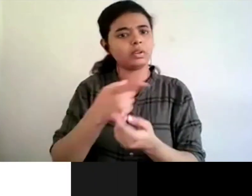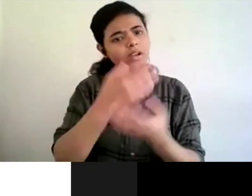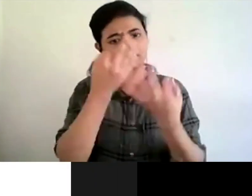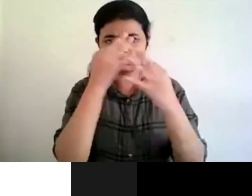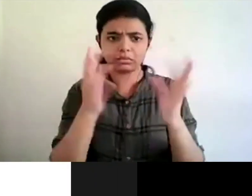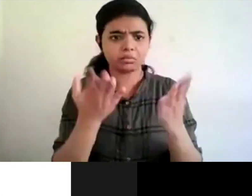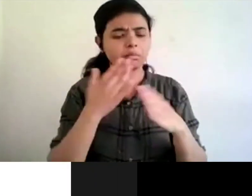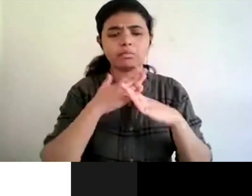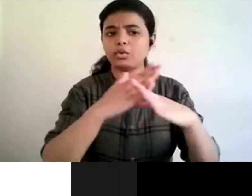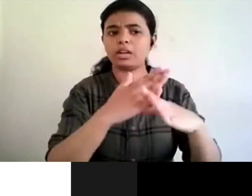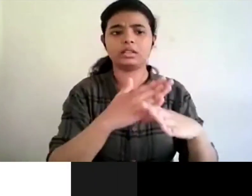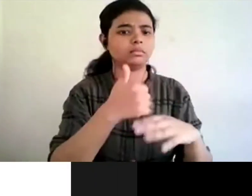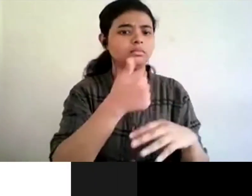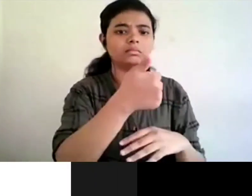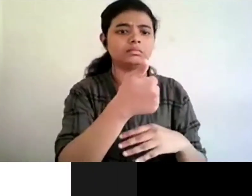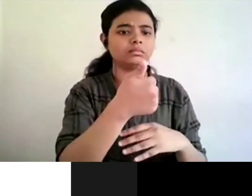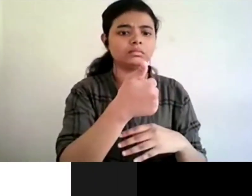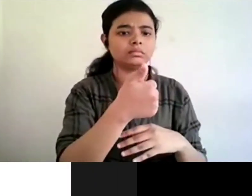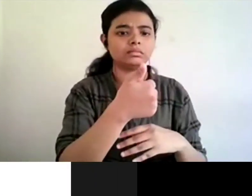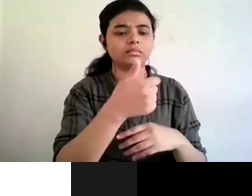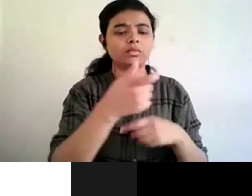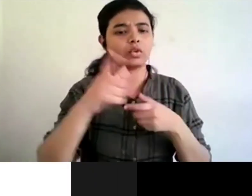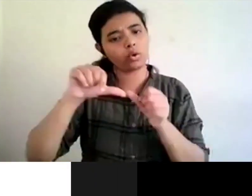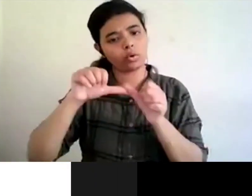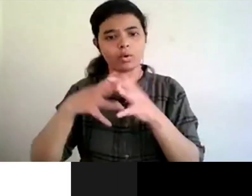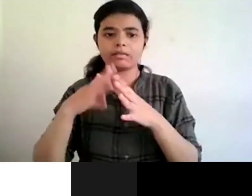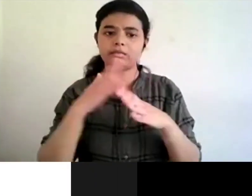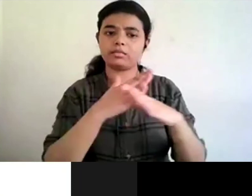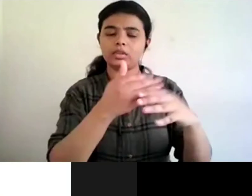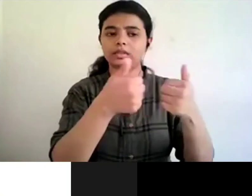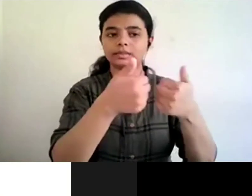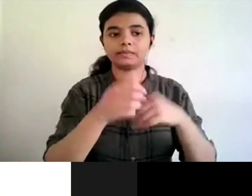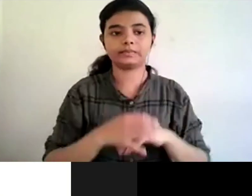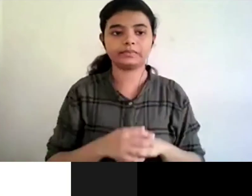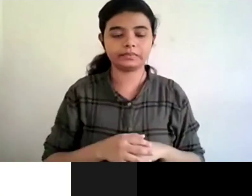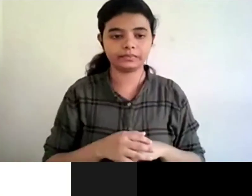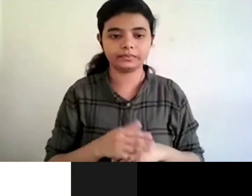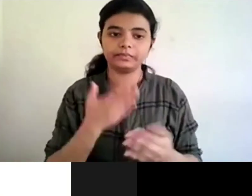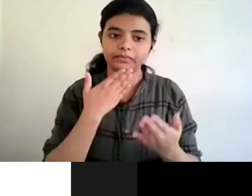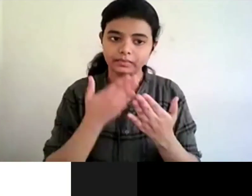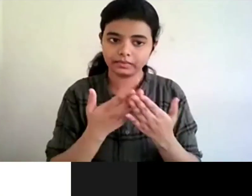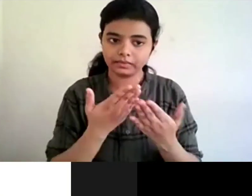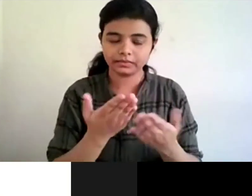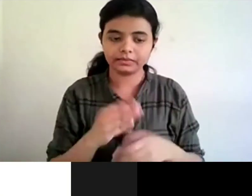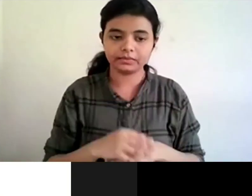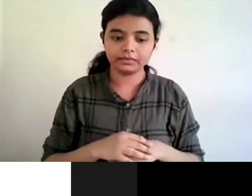protected under the copyright law okay thank you so much